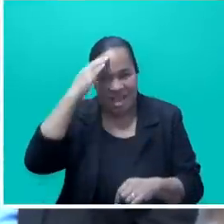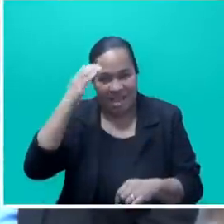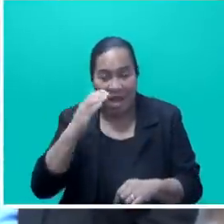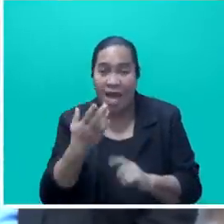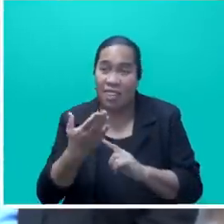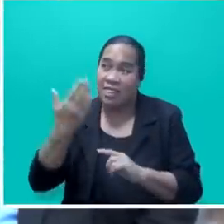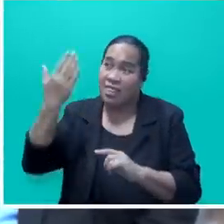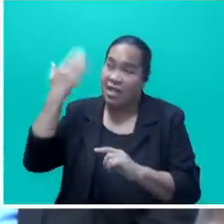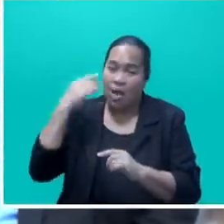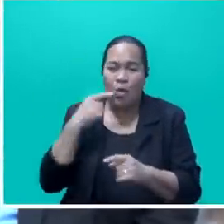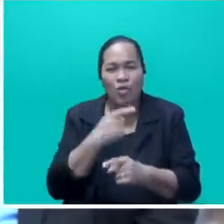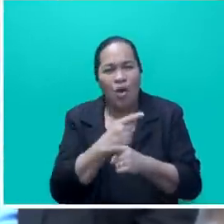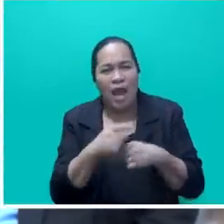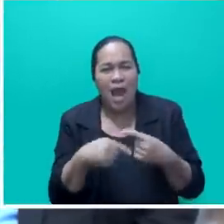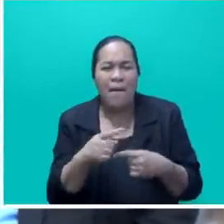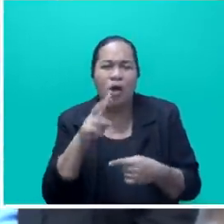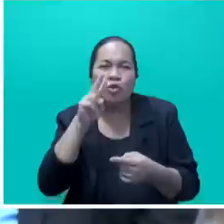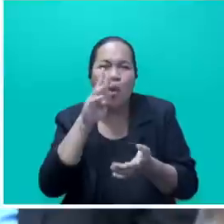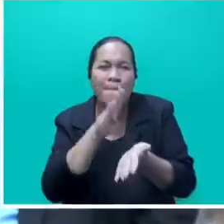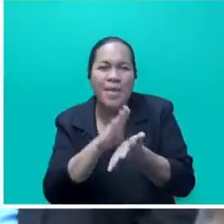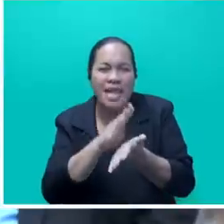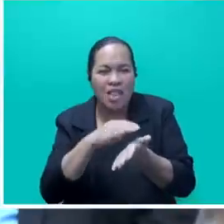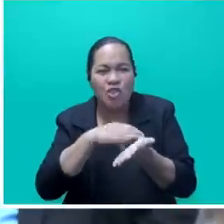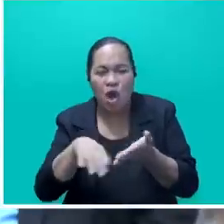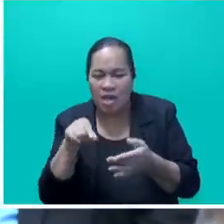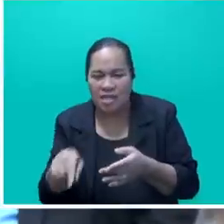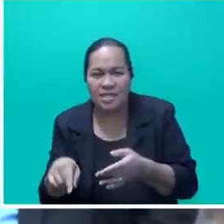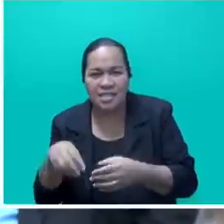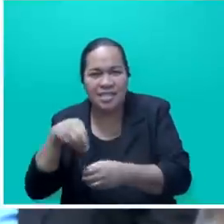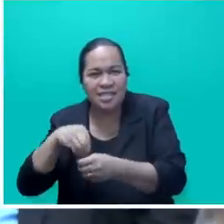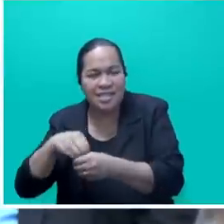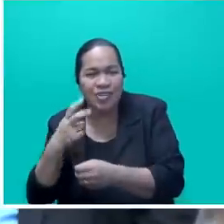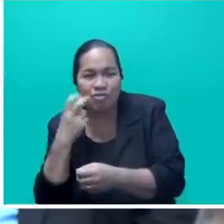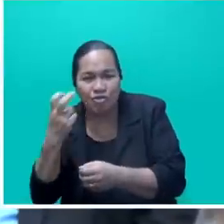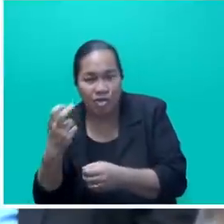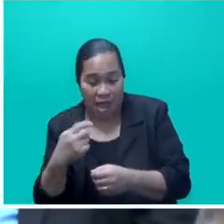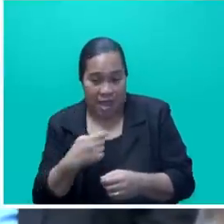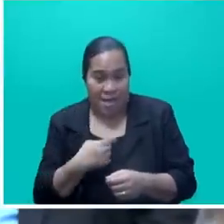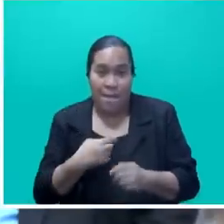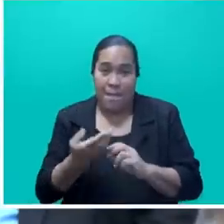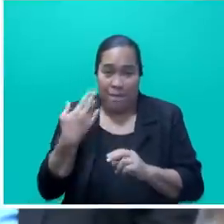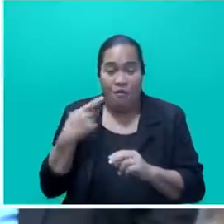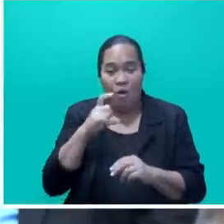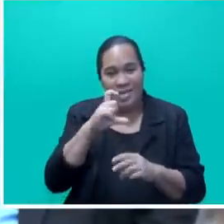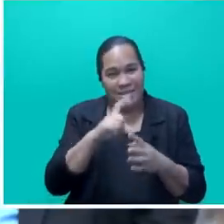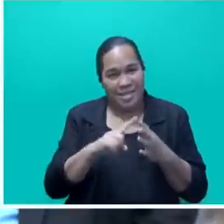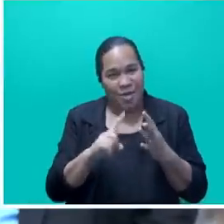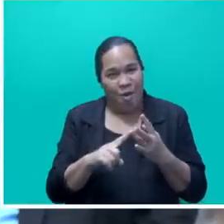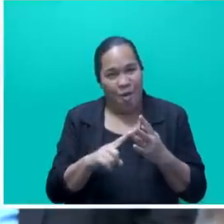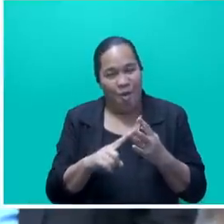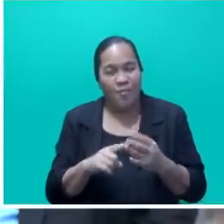time, we spoke of some $2 billion in tourism earnings. As the former CEO of the then Fiji Business Bureau,